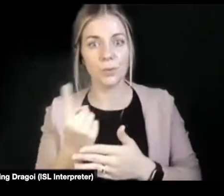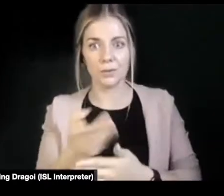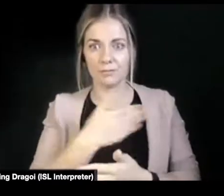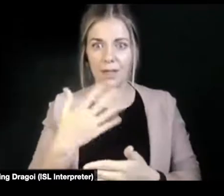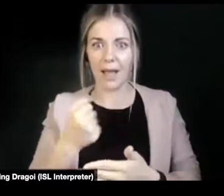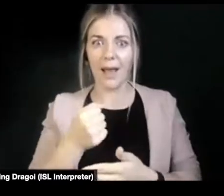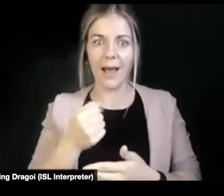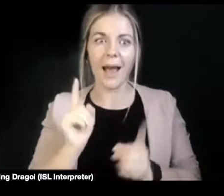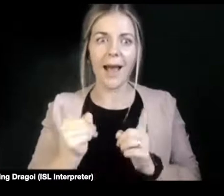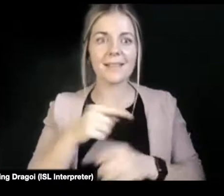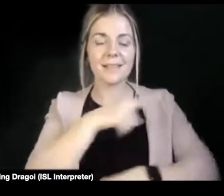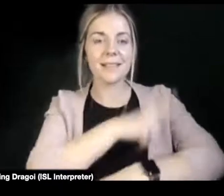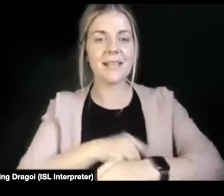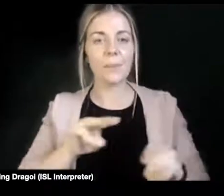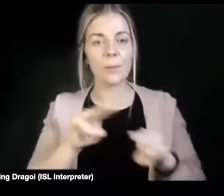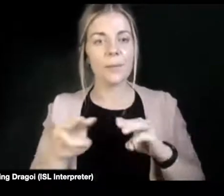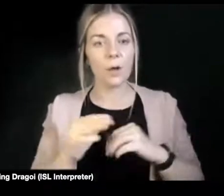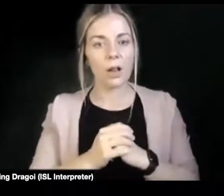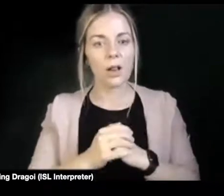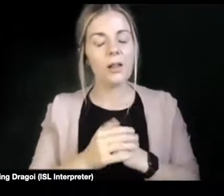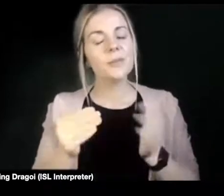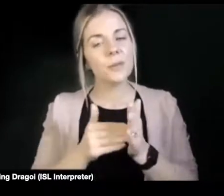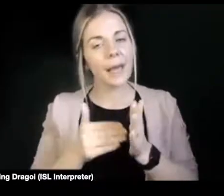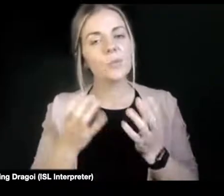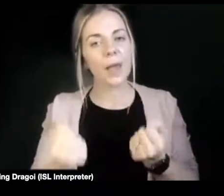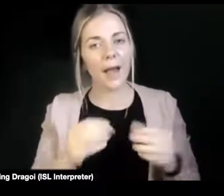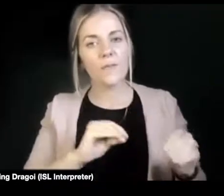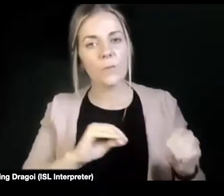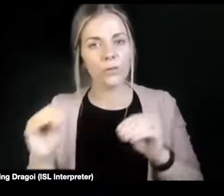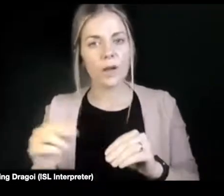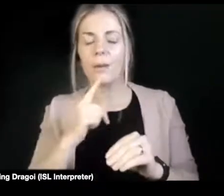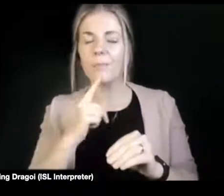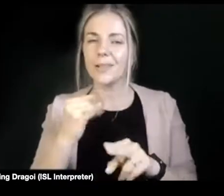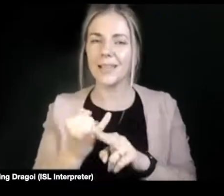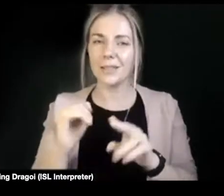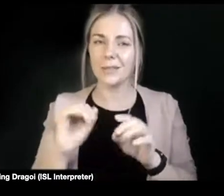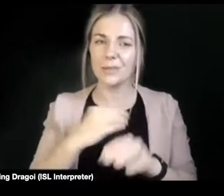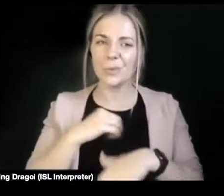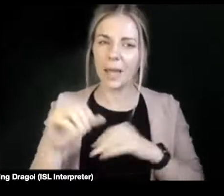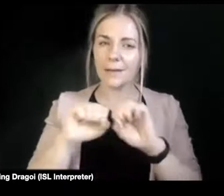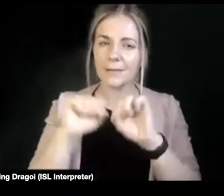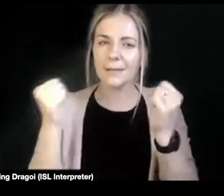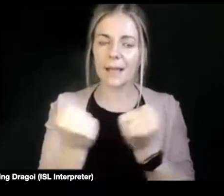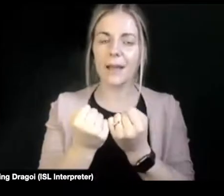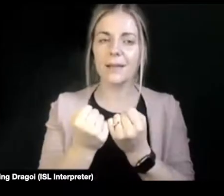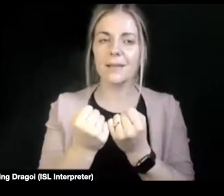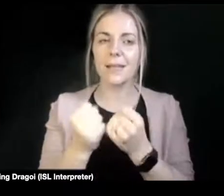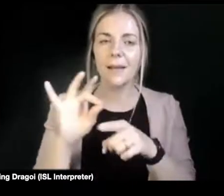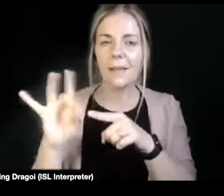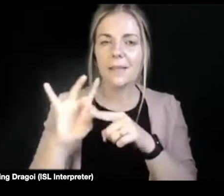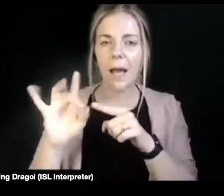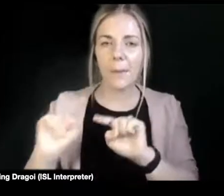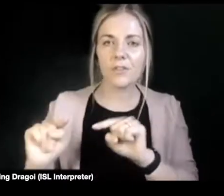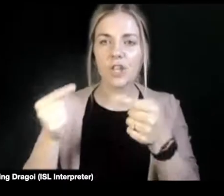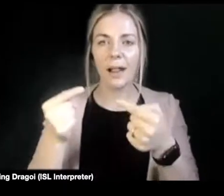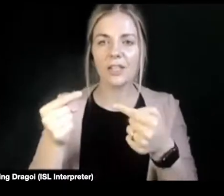we have moved on. But I think in today's society, the kind of, the challenges are one,